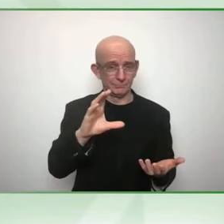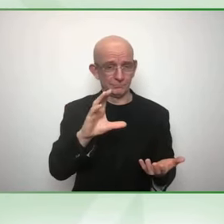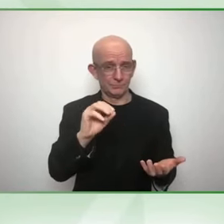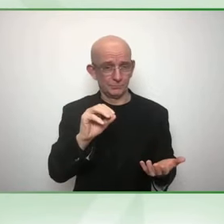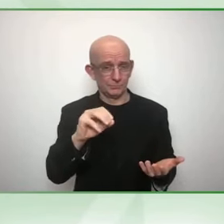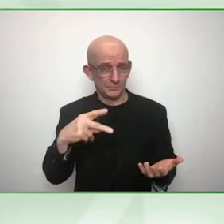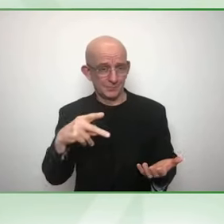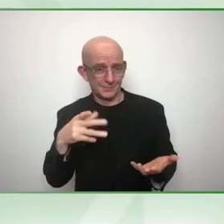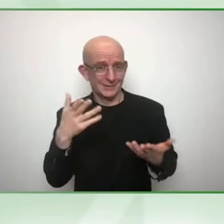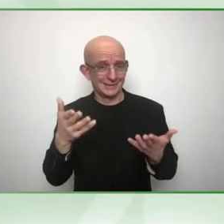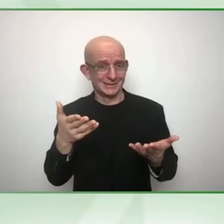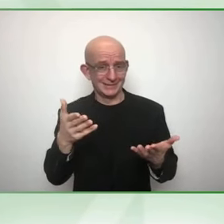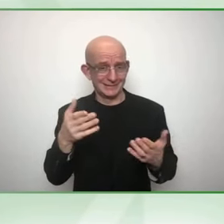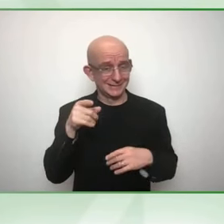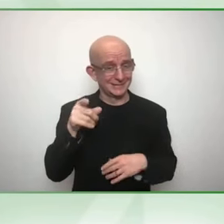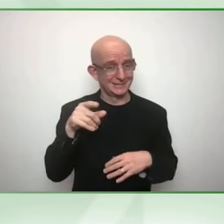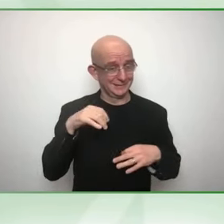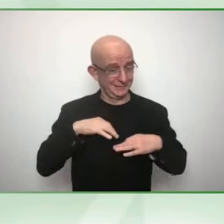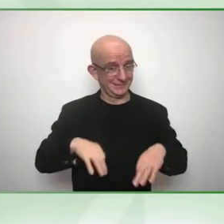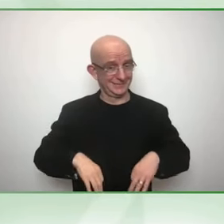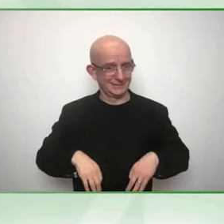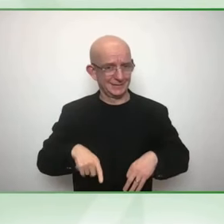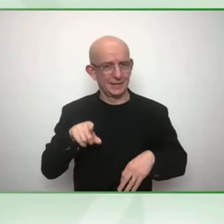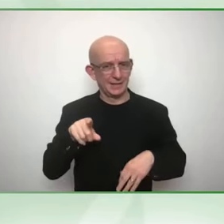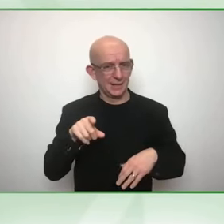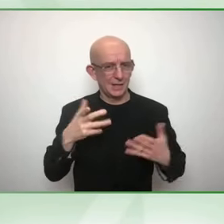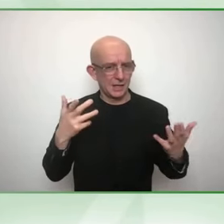environment because she was using a wheelchair.